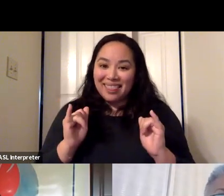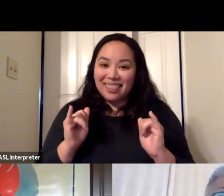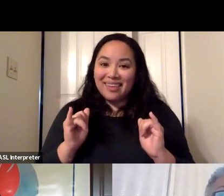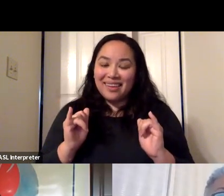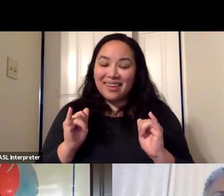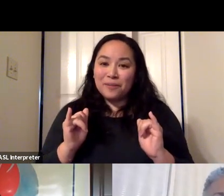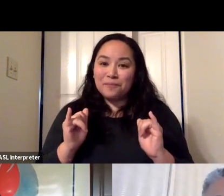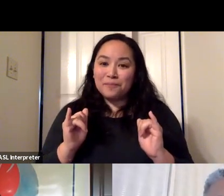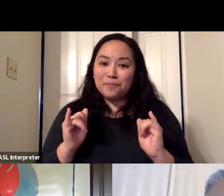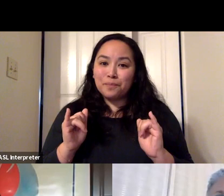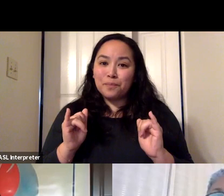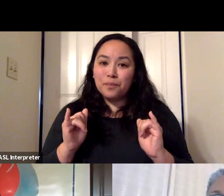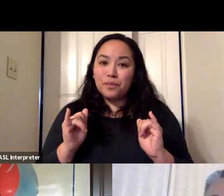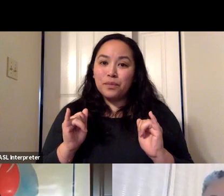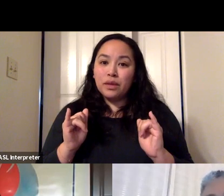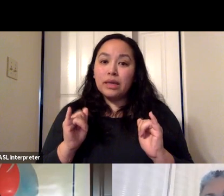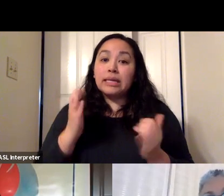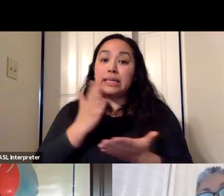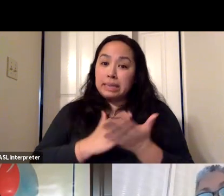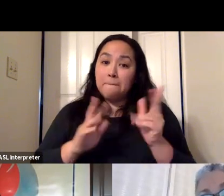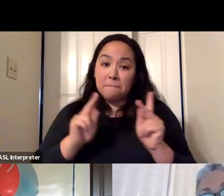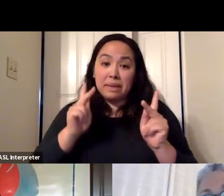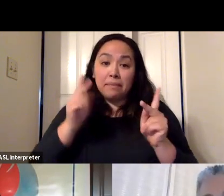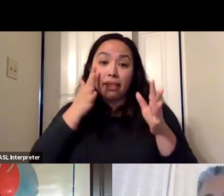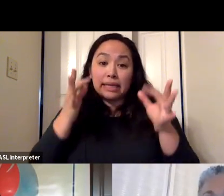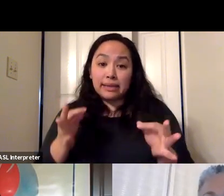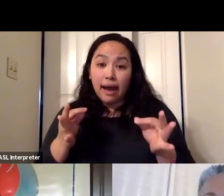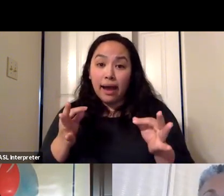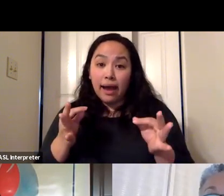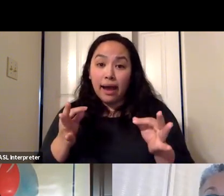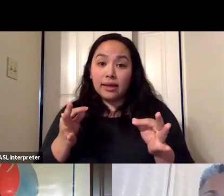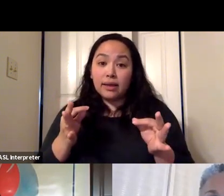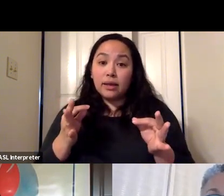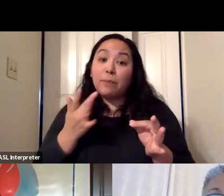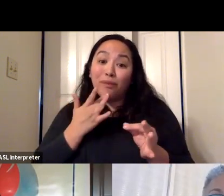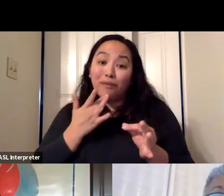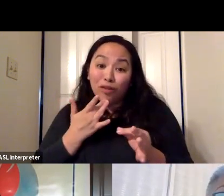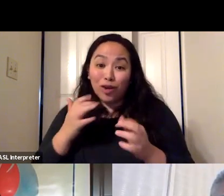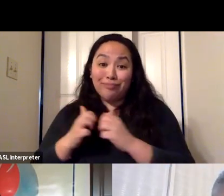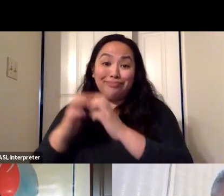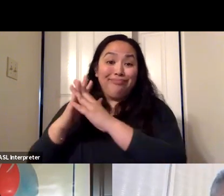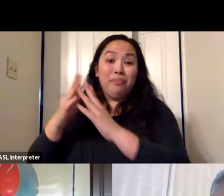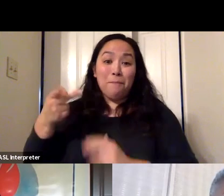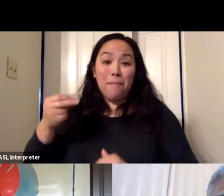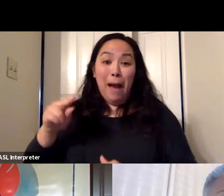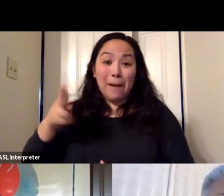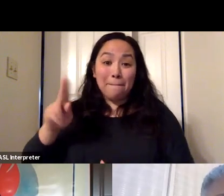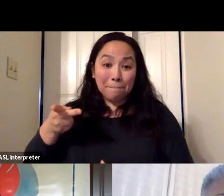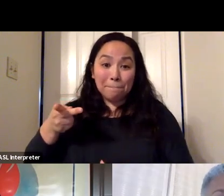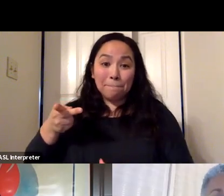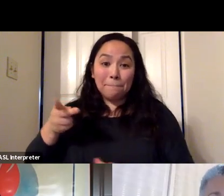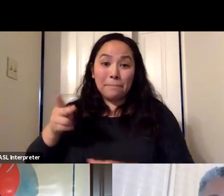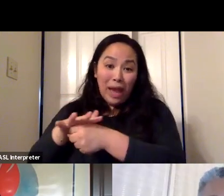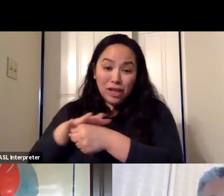people choosing to use pop up locations because they feel more comfortable, they're more